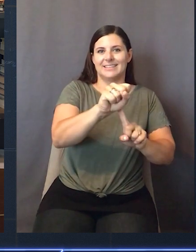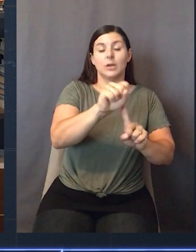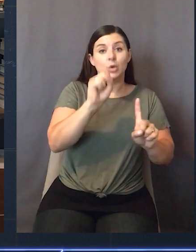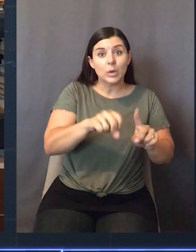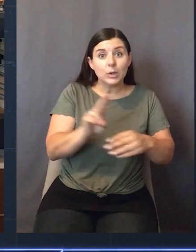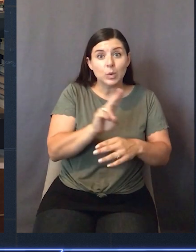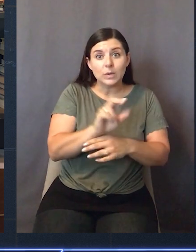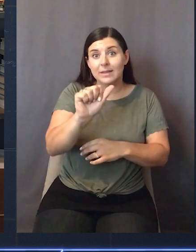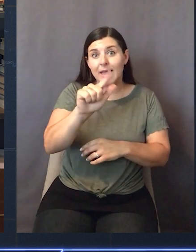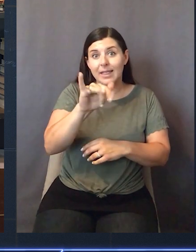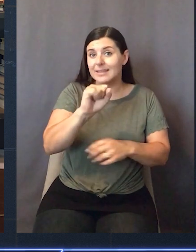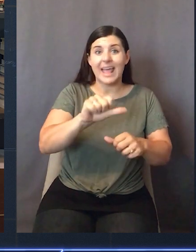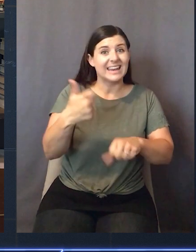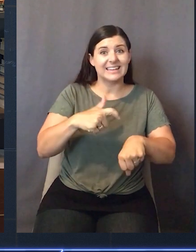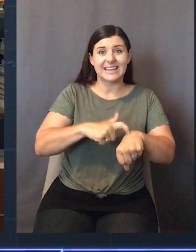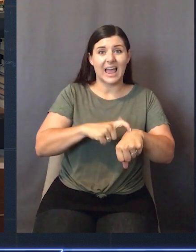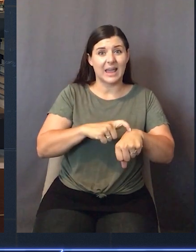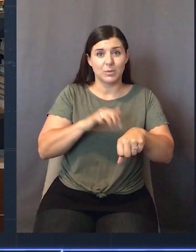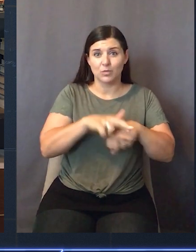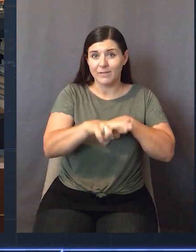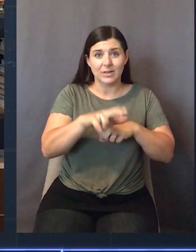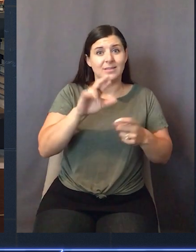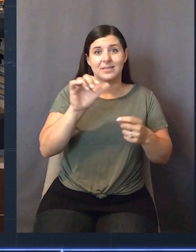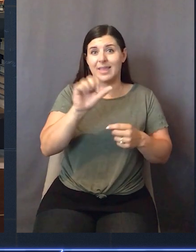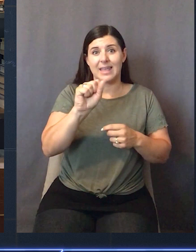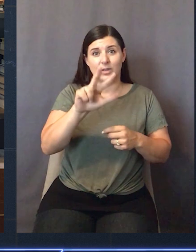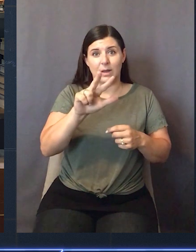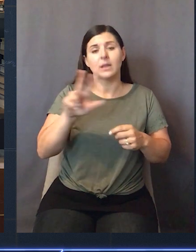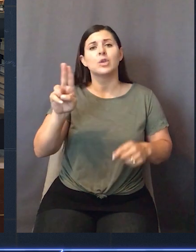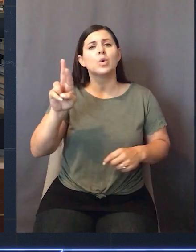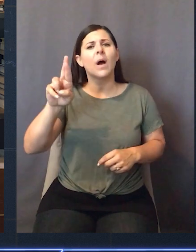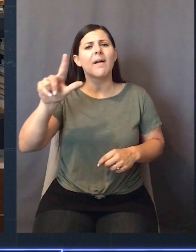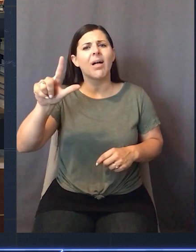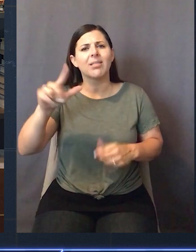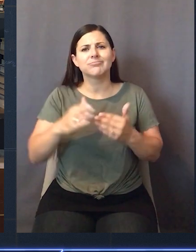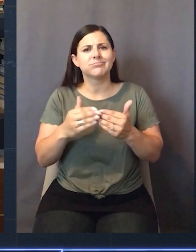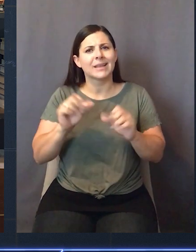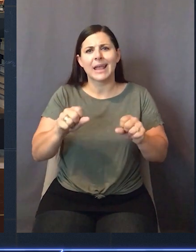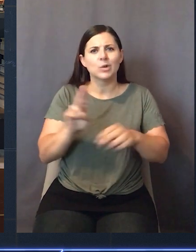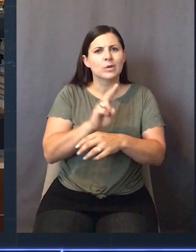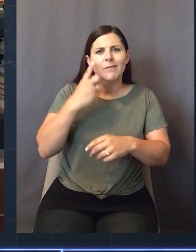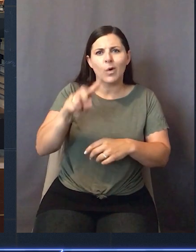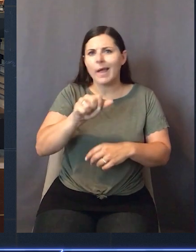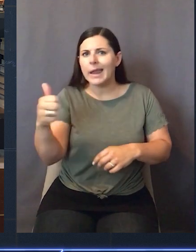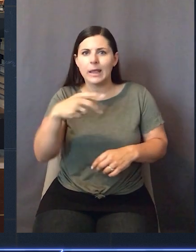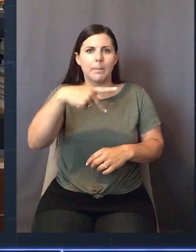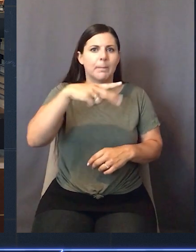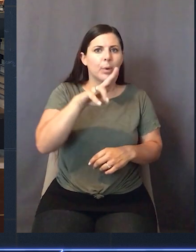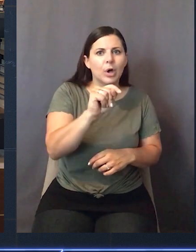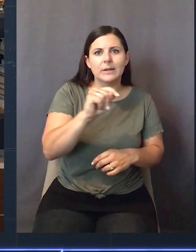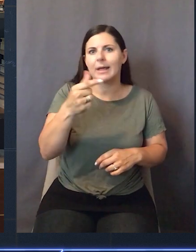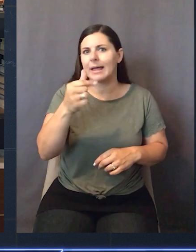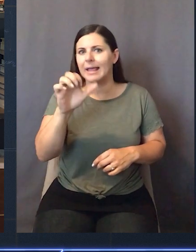alias anywhere you'd reference an S3 bucket. That alias is just a URL, so you can use it for any object-level operations,